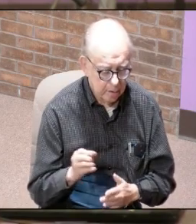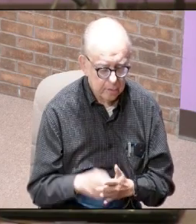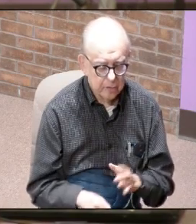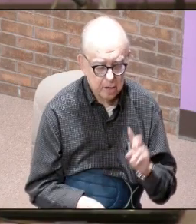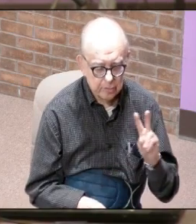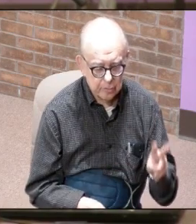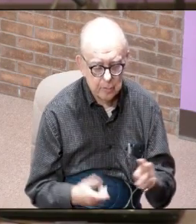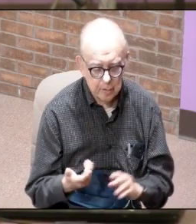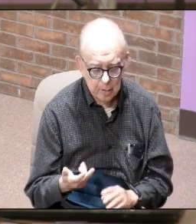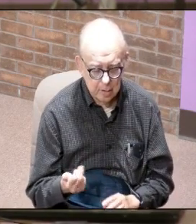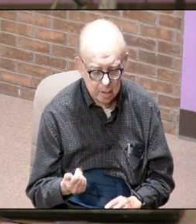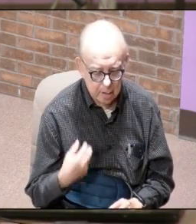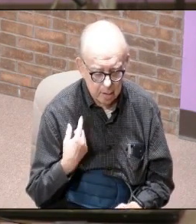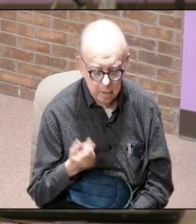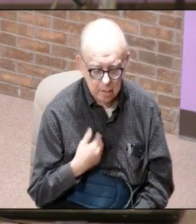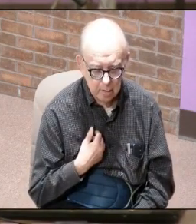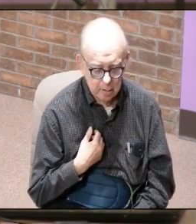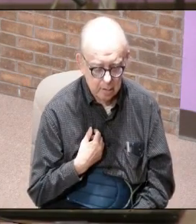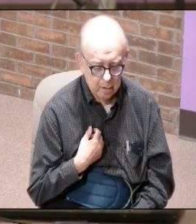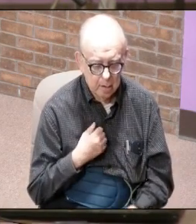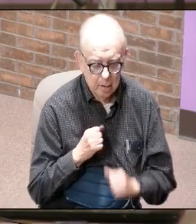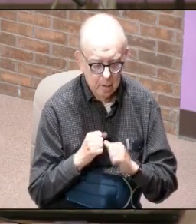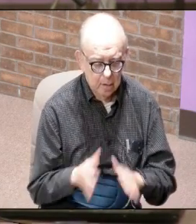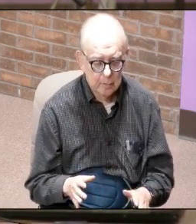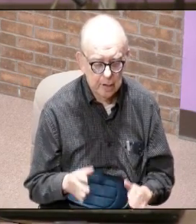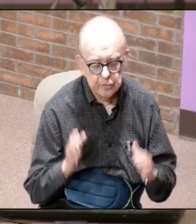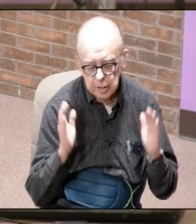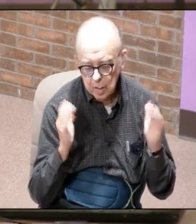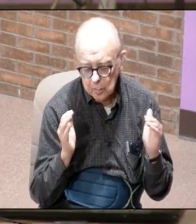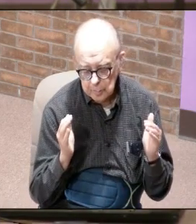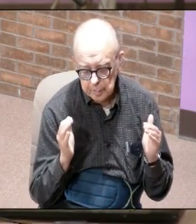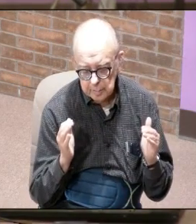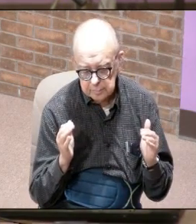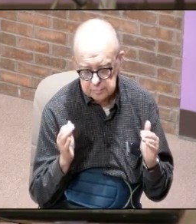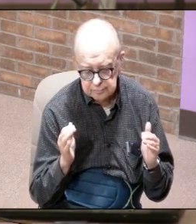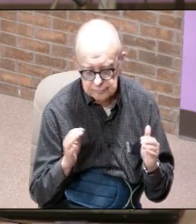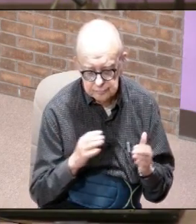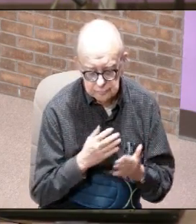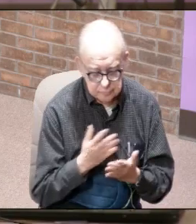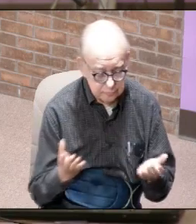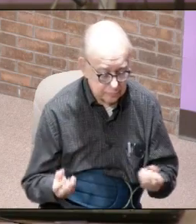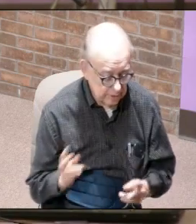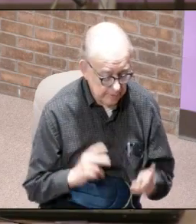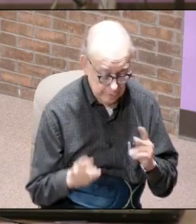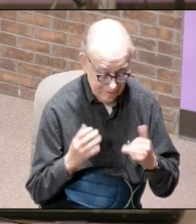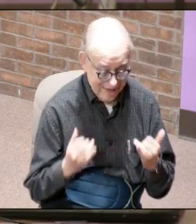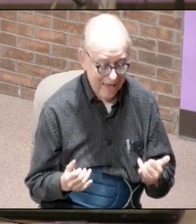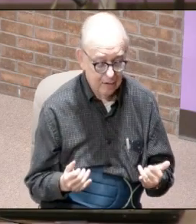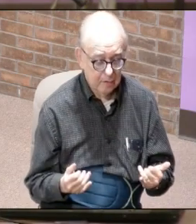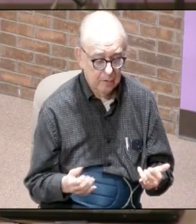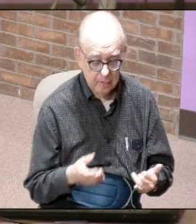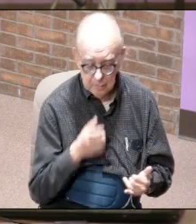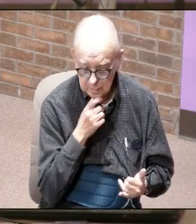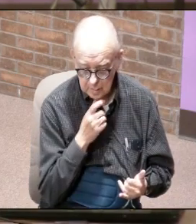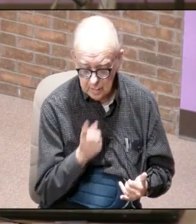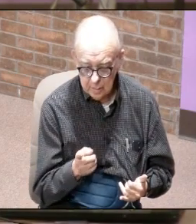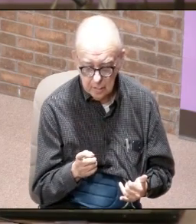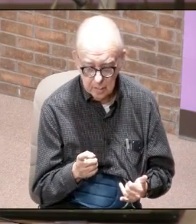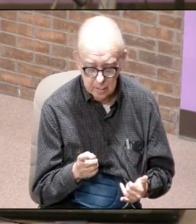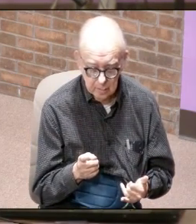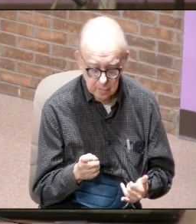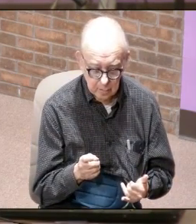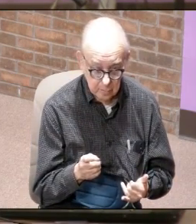2 13 that we have this blessed hope and there's a lot of people right now who are very dis